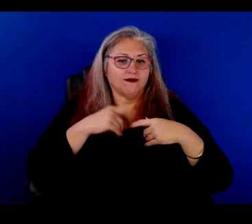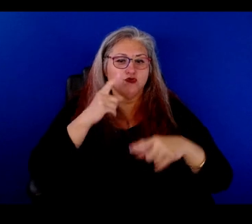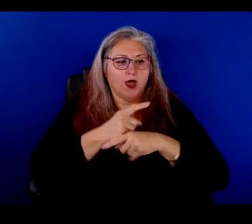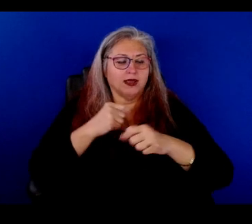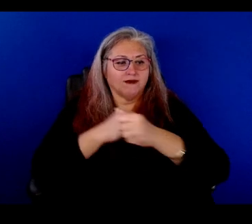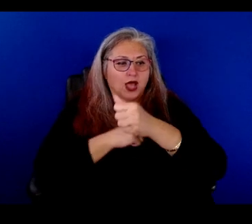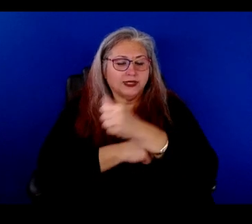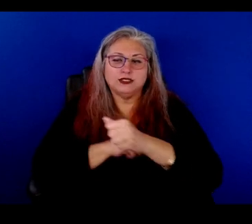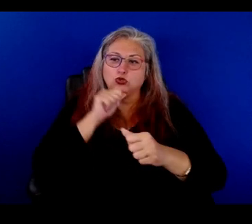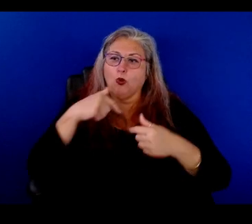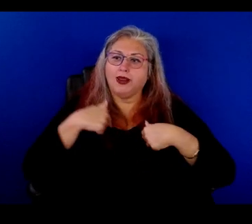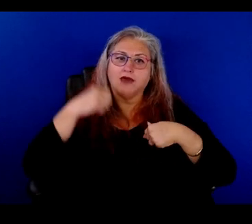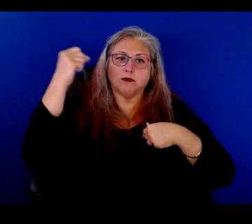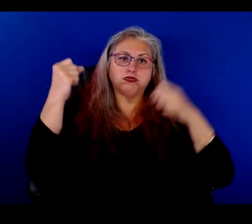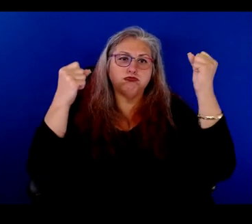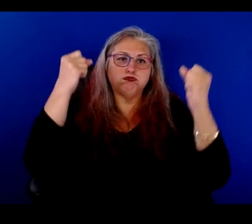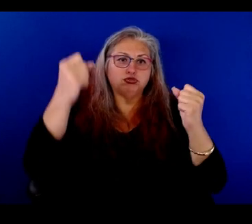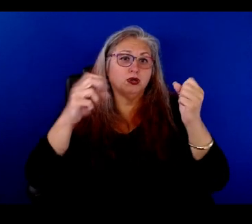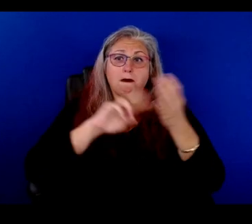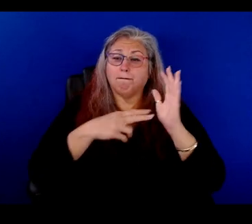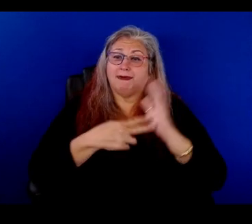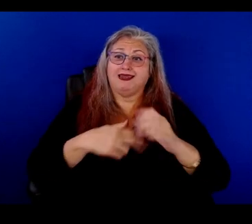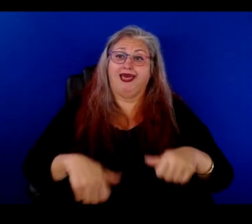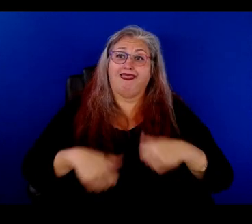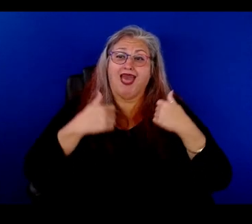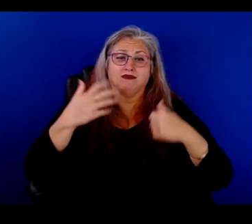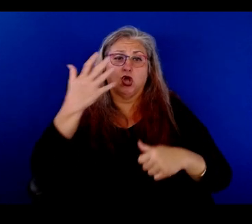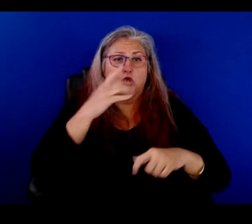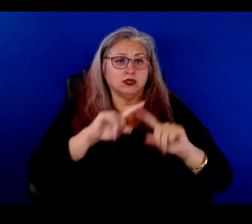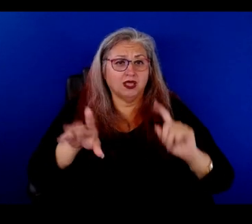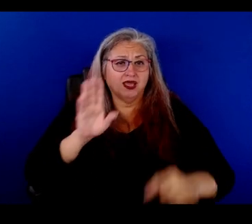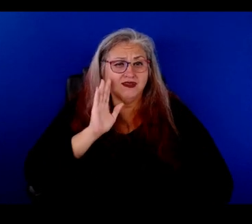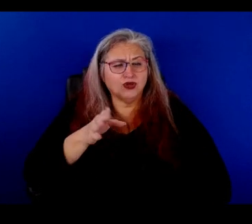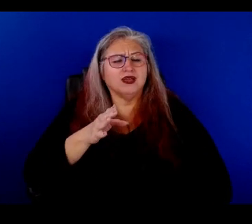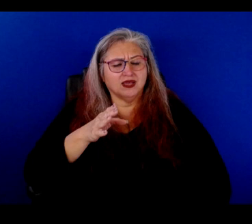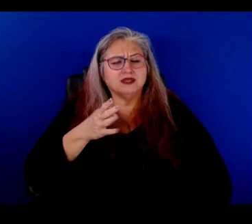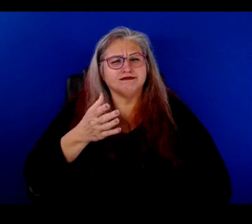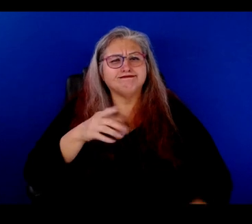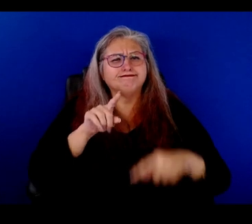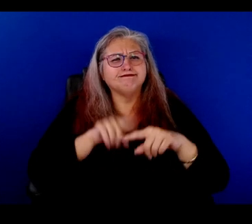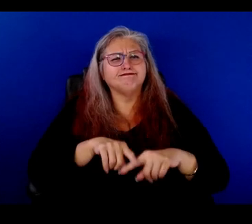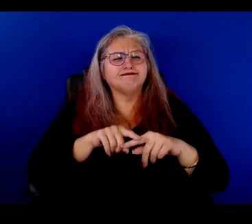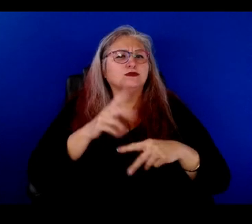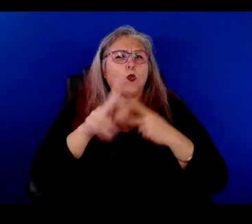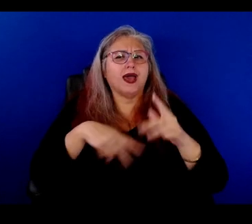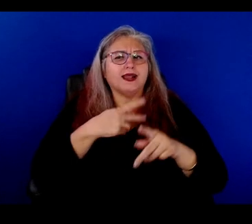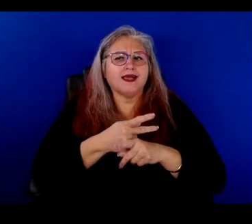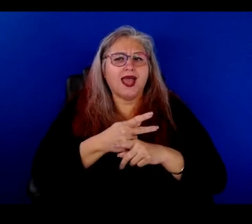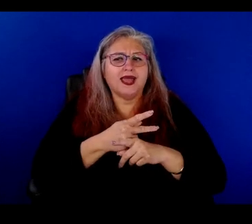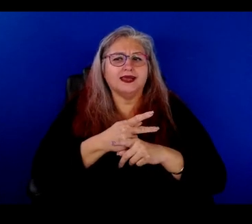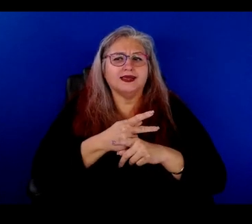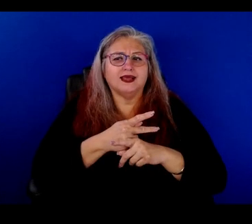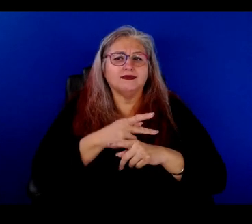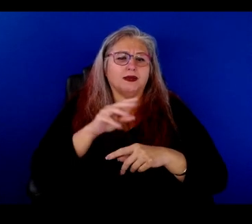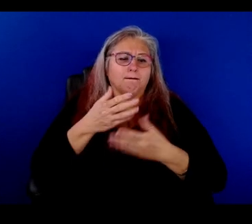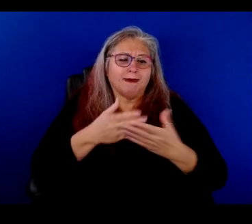and those pillars, um, our lives would have been very different. And so it, it depends on what kind of madera and